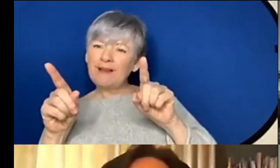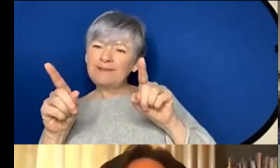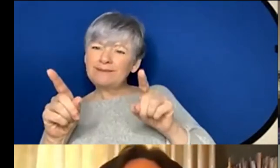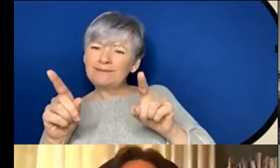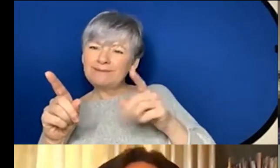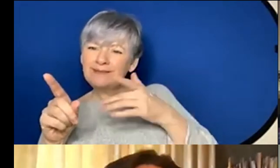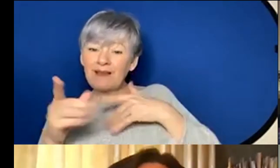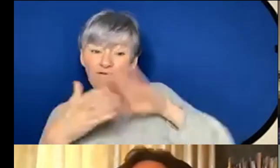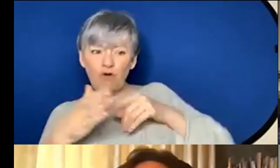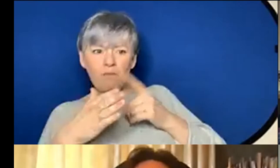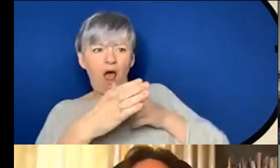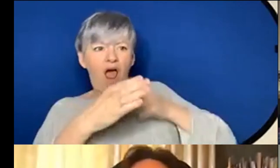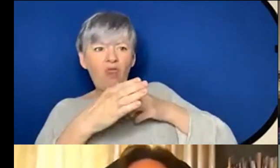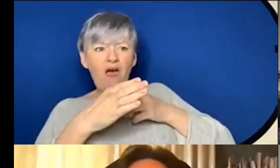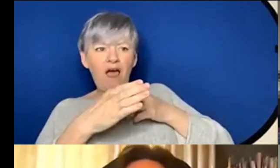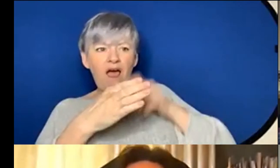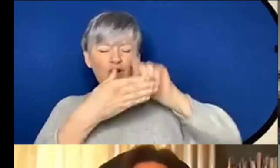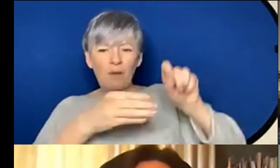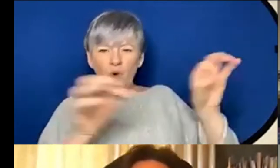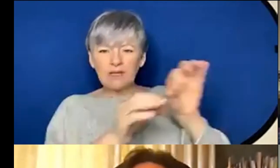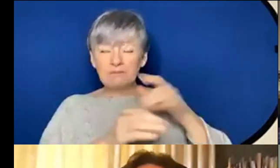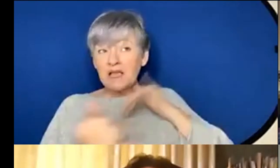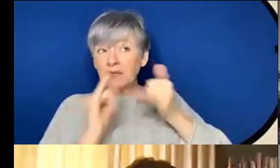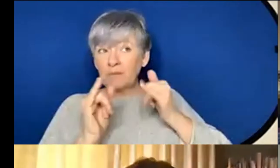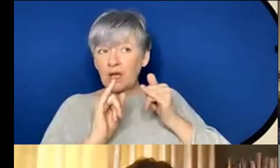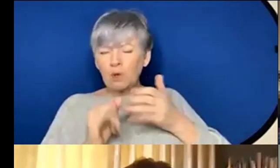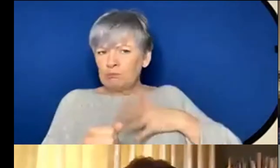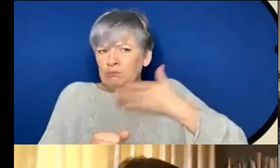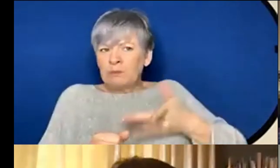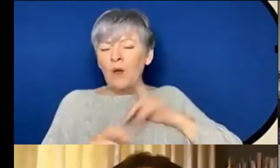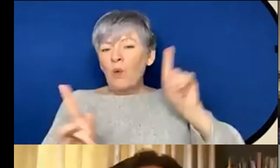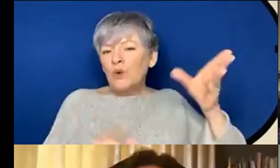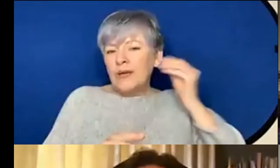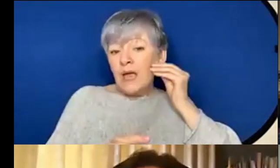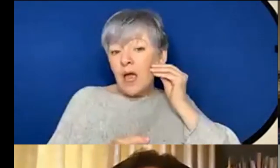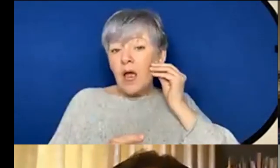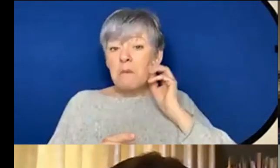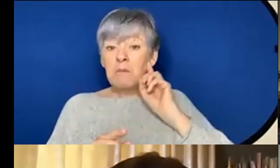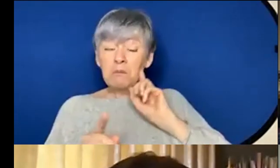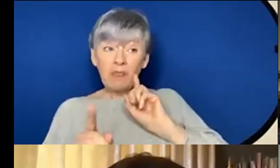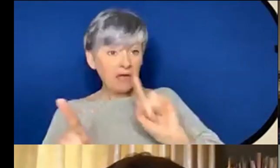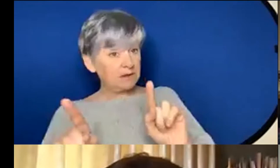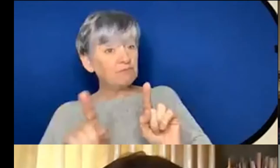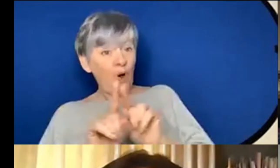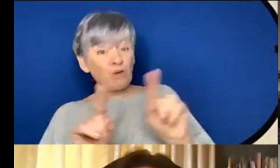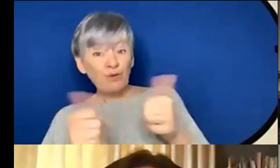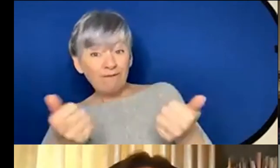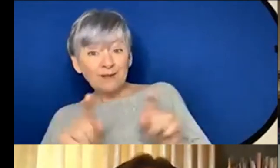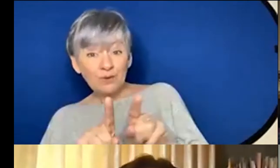composers sometimes you don't like what you hear I guess but that's also also completely fine yeah I mean